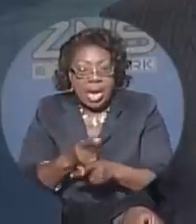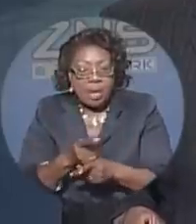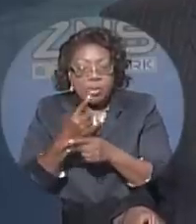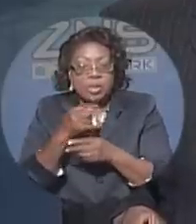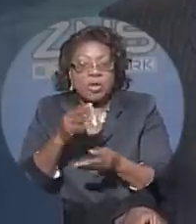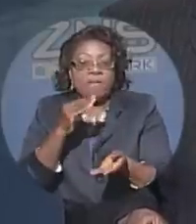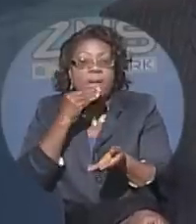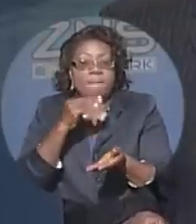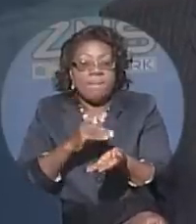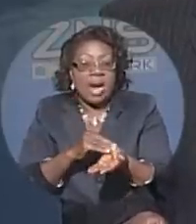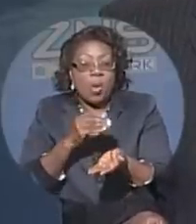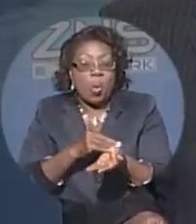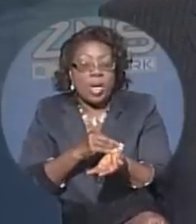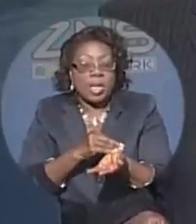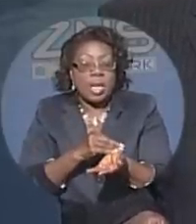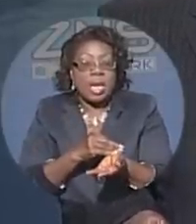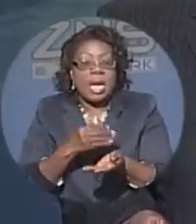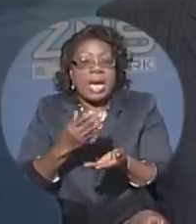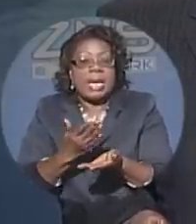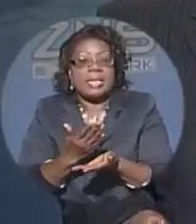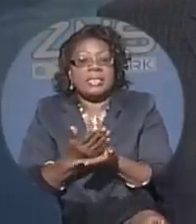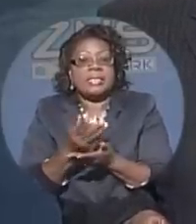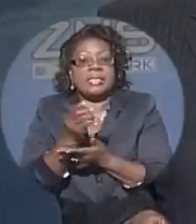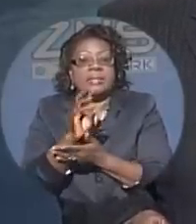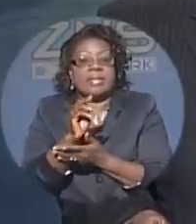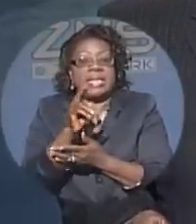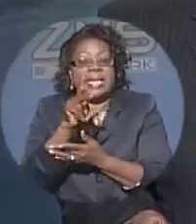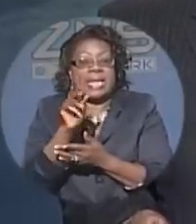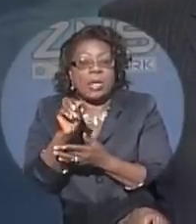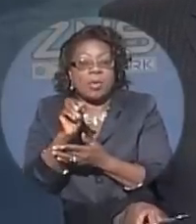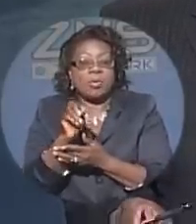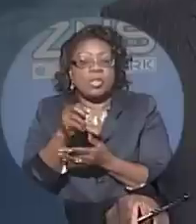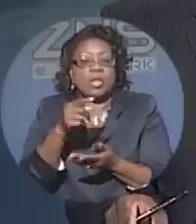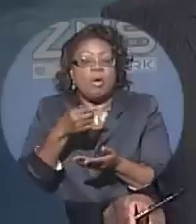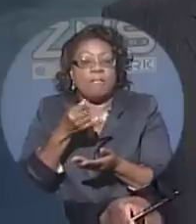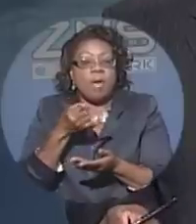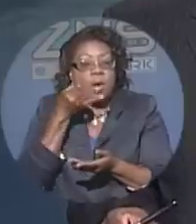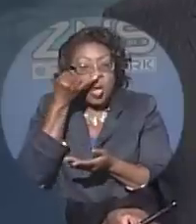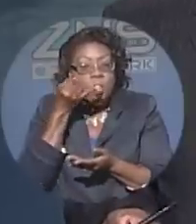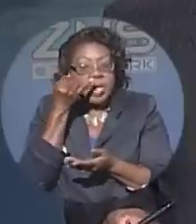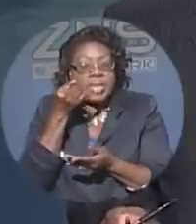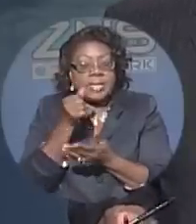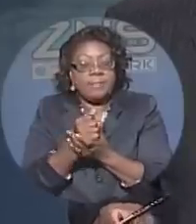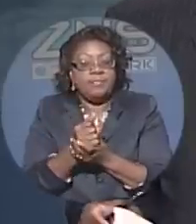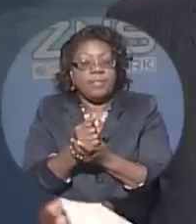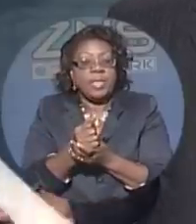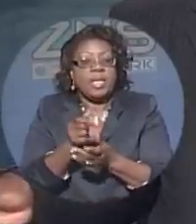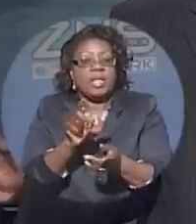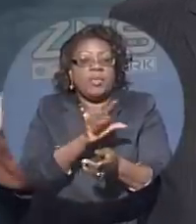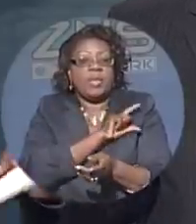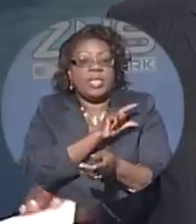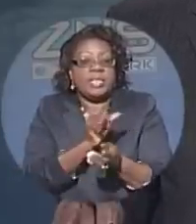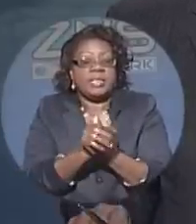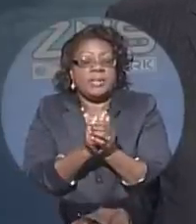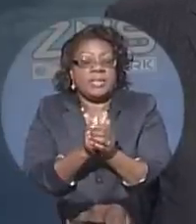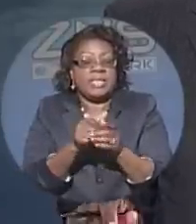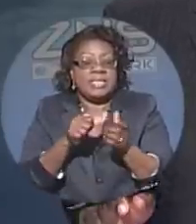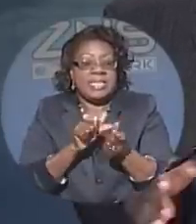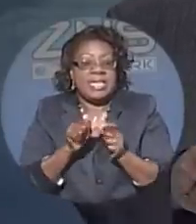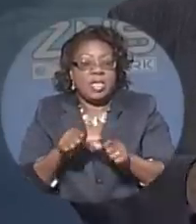The confiscated drugs have a street value of some $89,000. An active investigation into this matter continues.